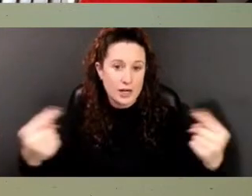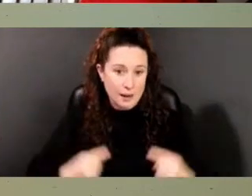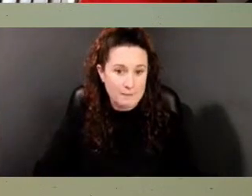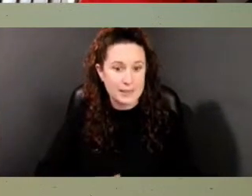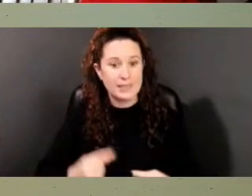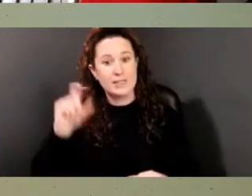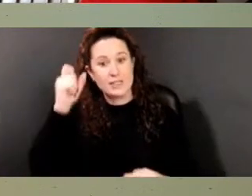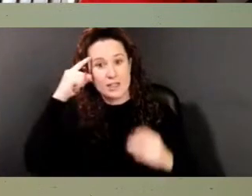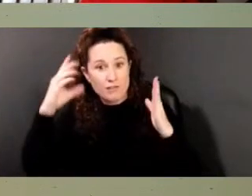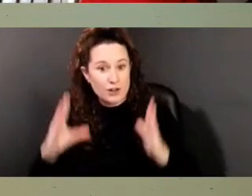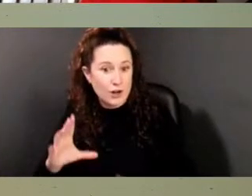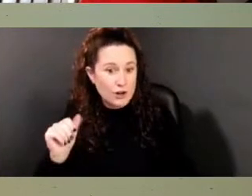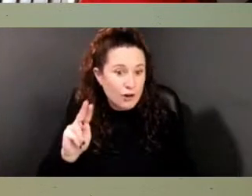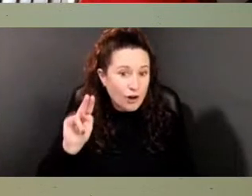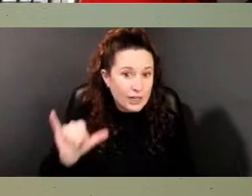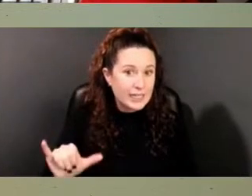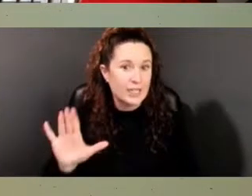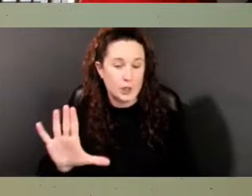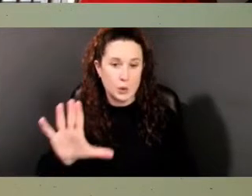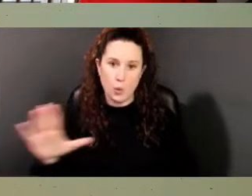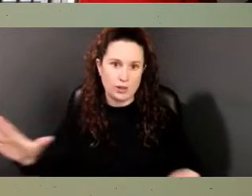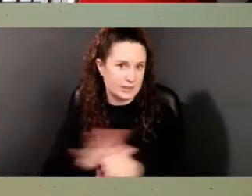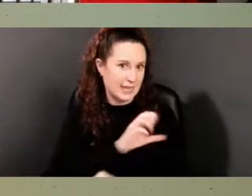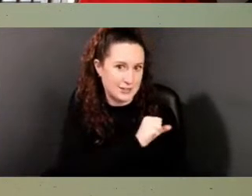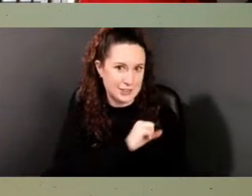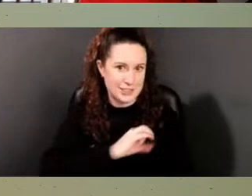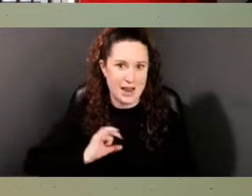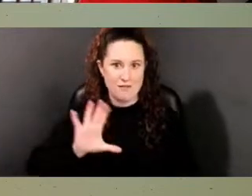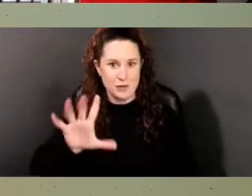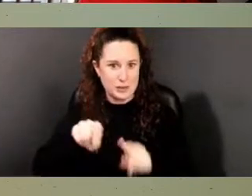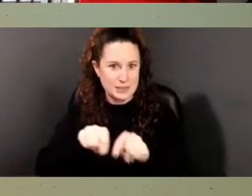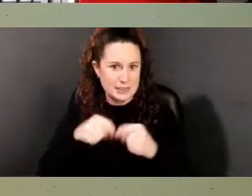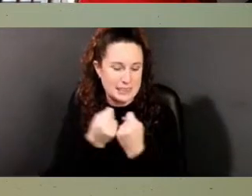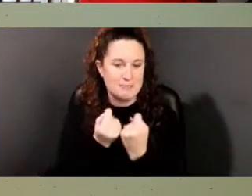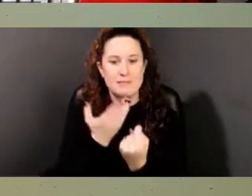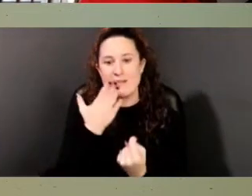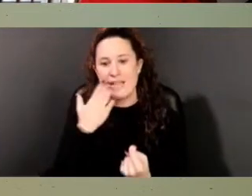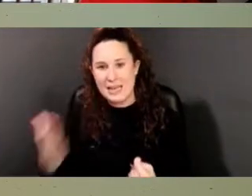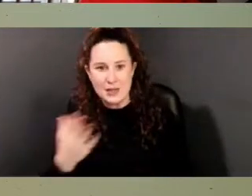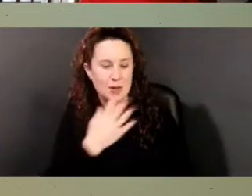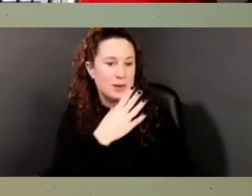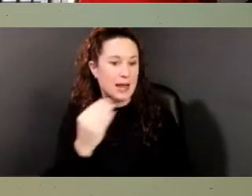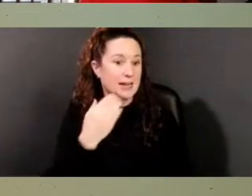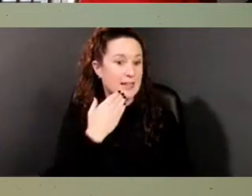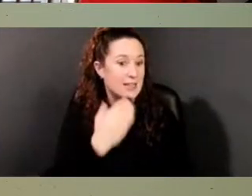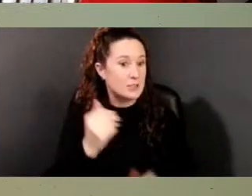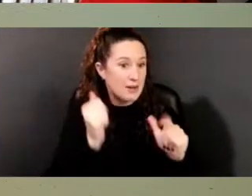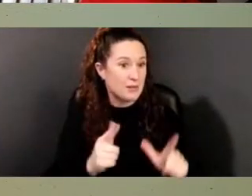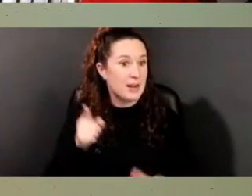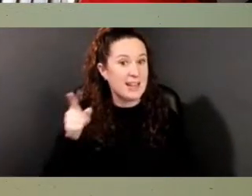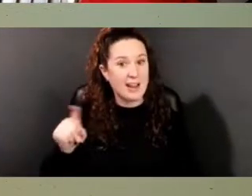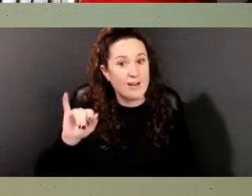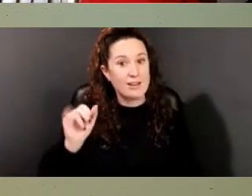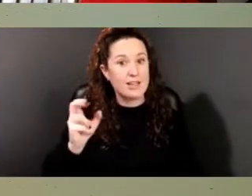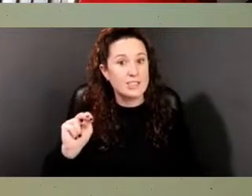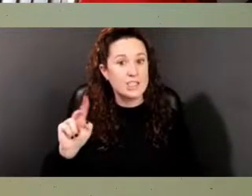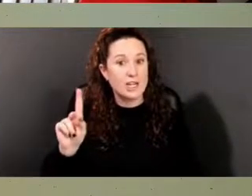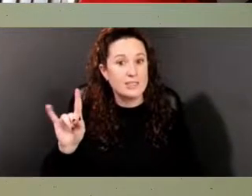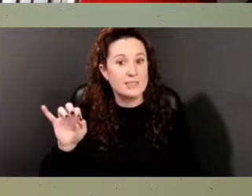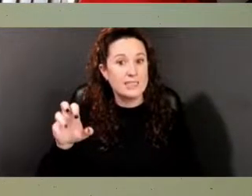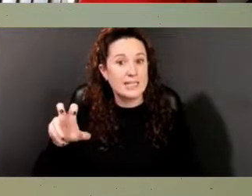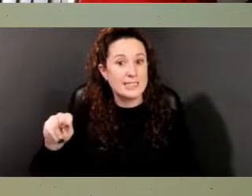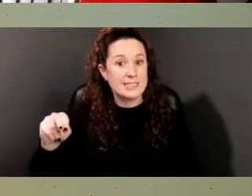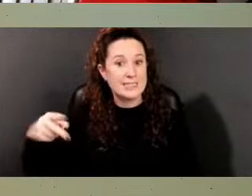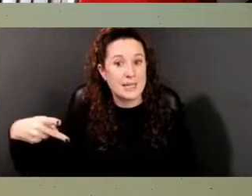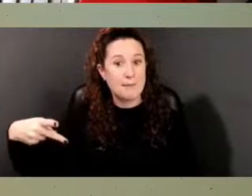to your entire staff and team. And thank you to everyone at the John Dickinson plantation. It's been awesome to work